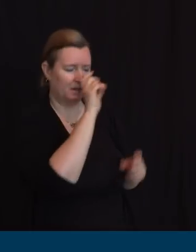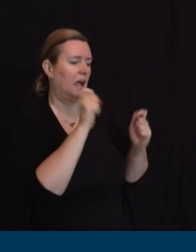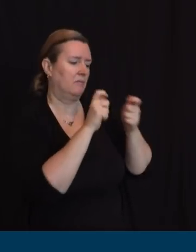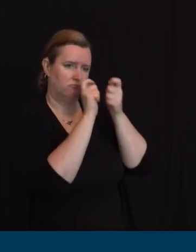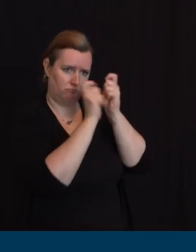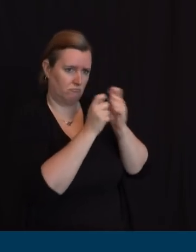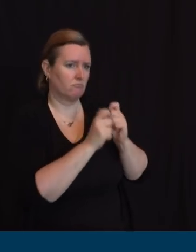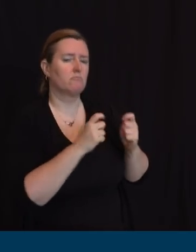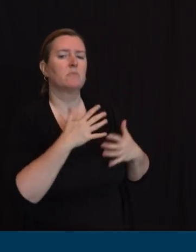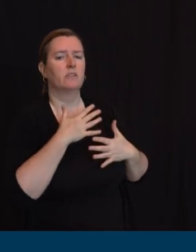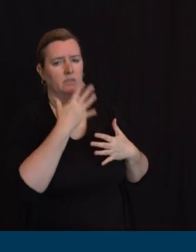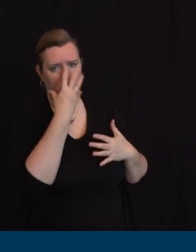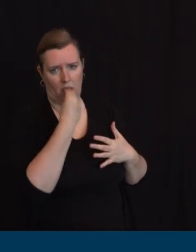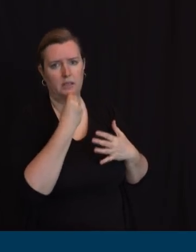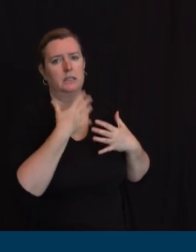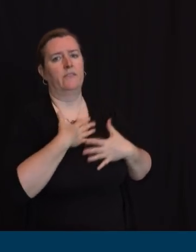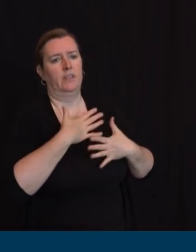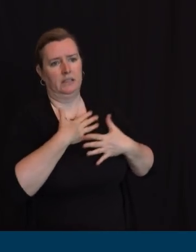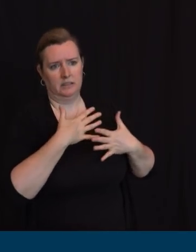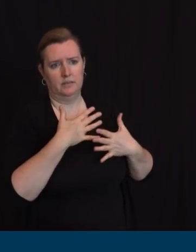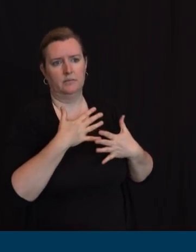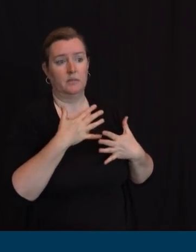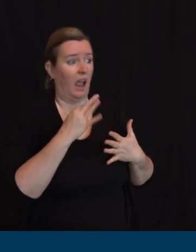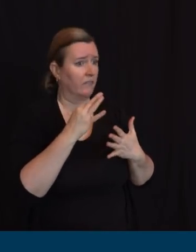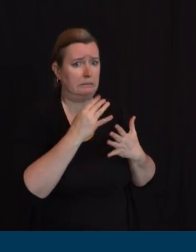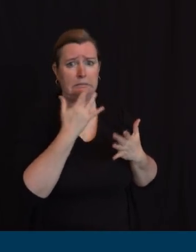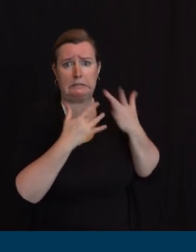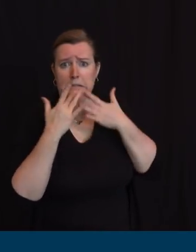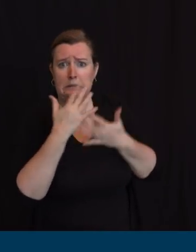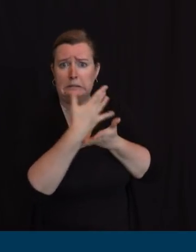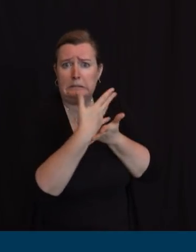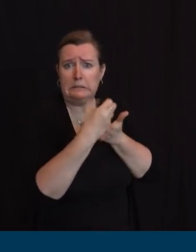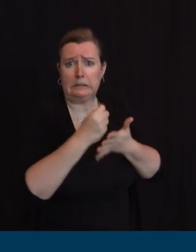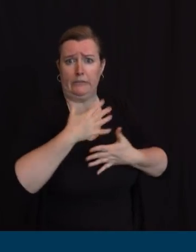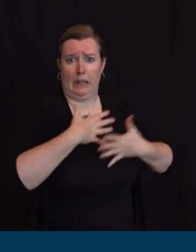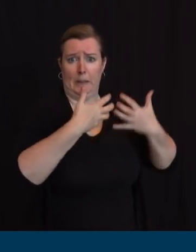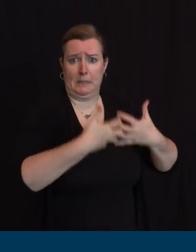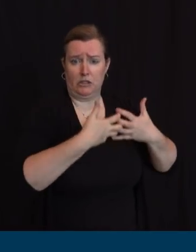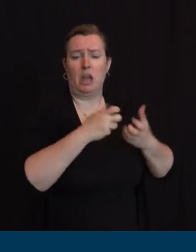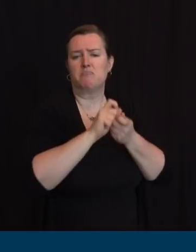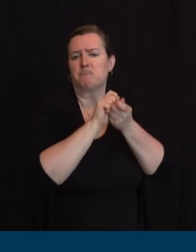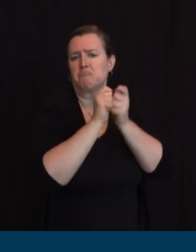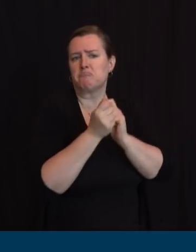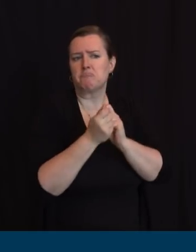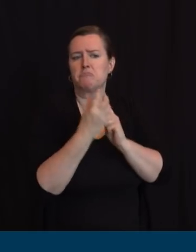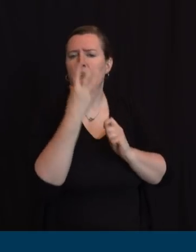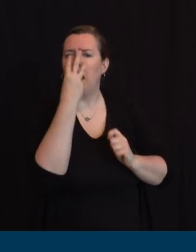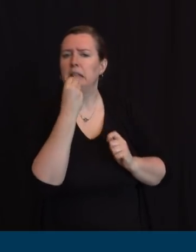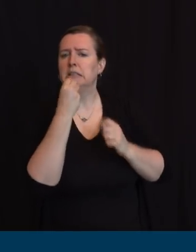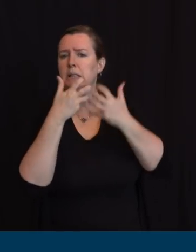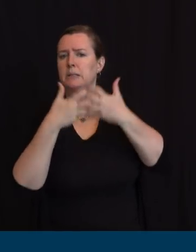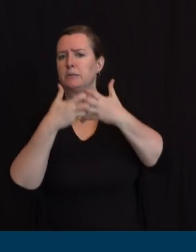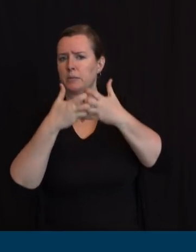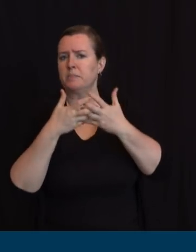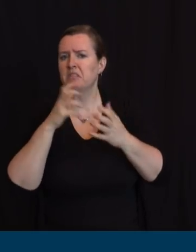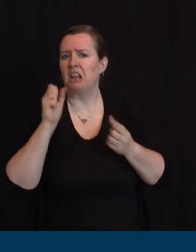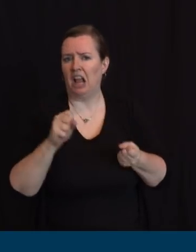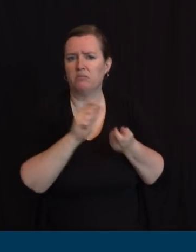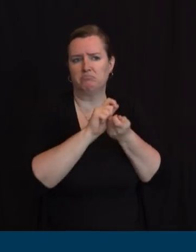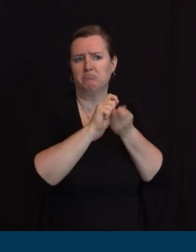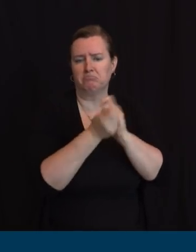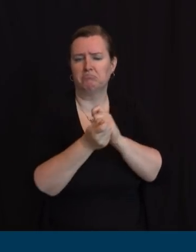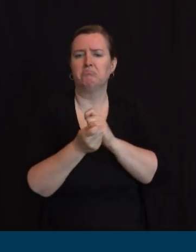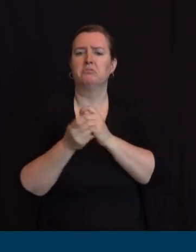and they've had to support the the patient quickly but I know a number of them have used